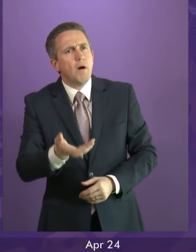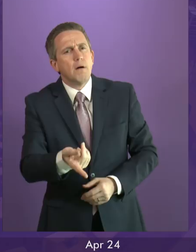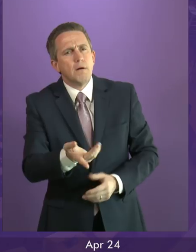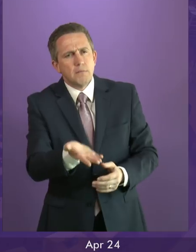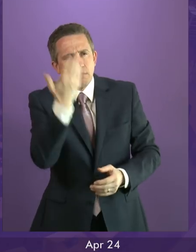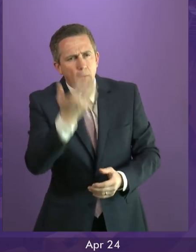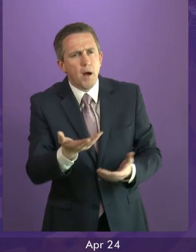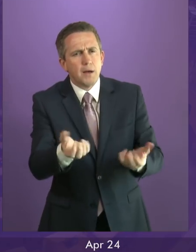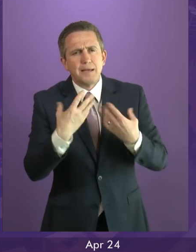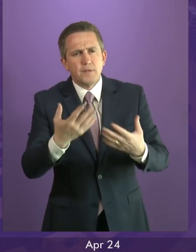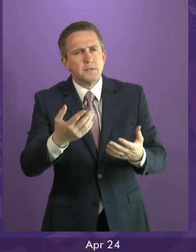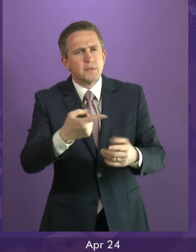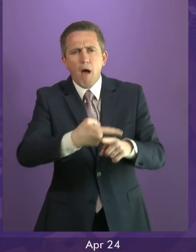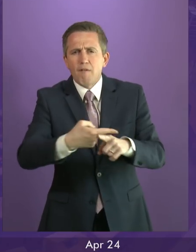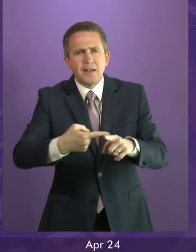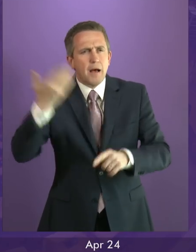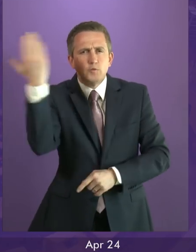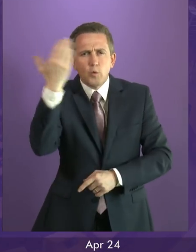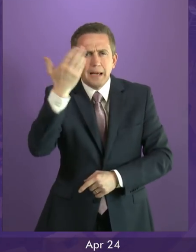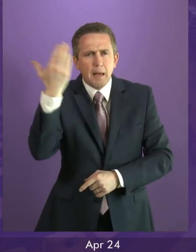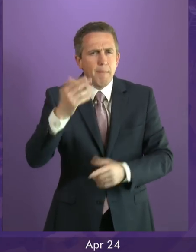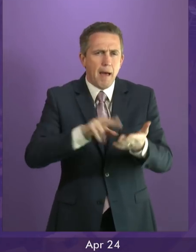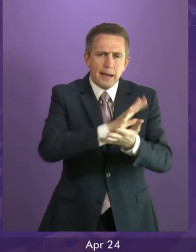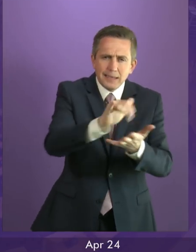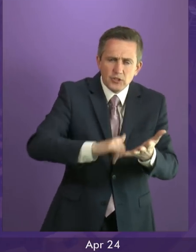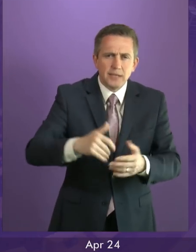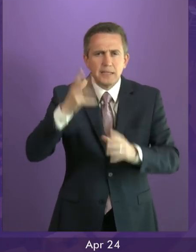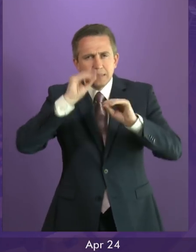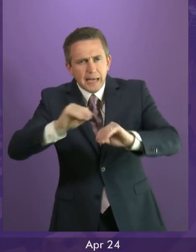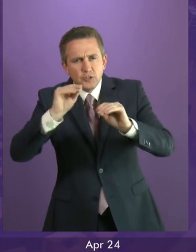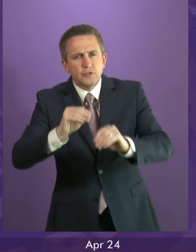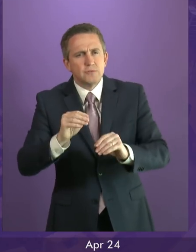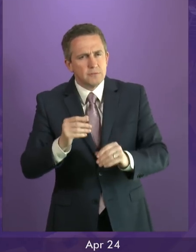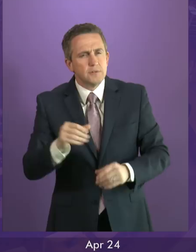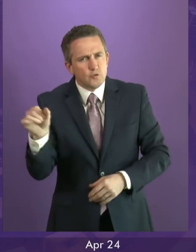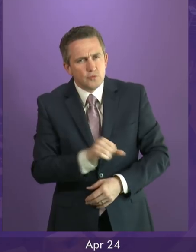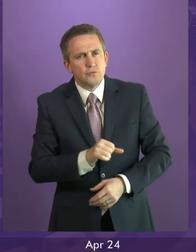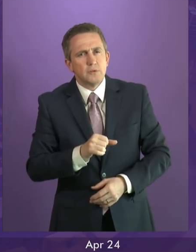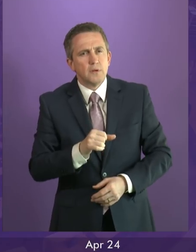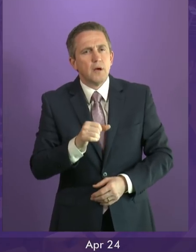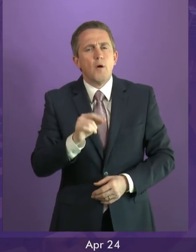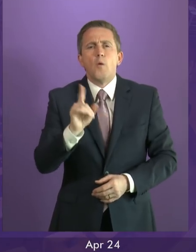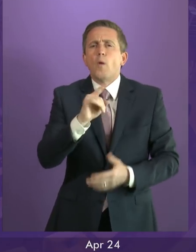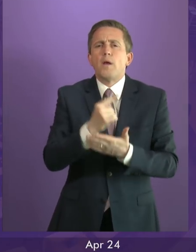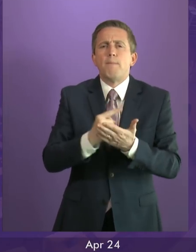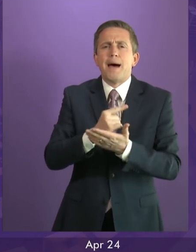-hour statement and see rushed legislation from Nicola Sturgeon on these issues? And what is being sidelined from the planned